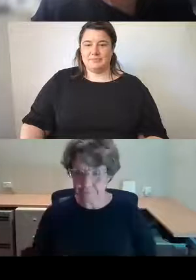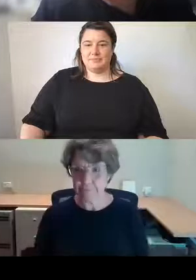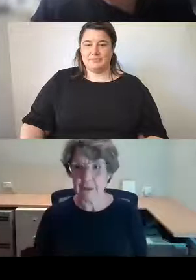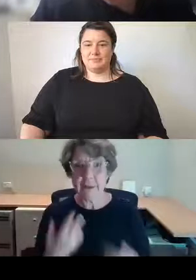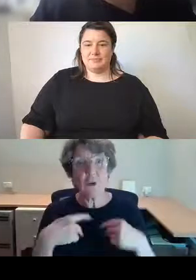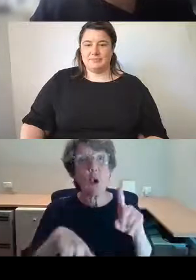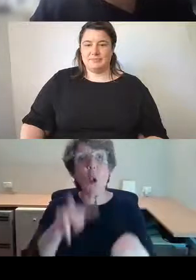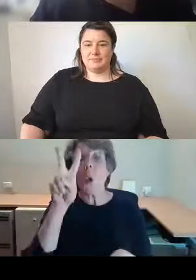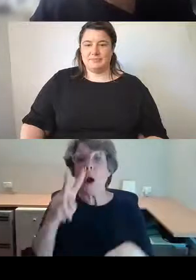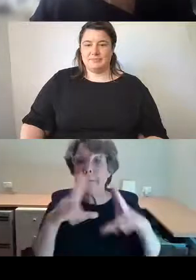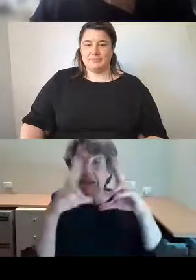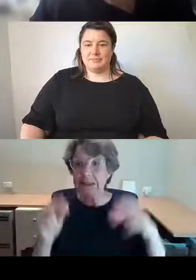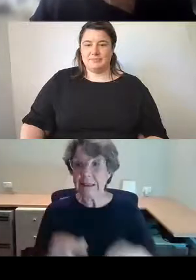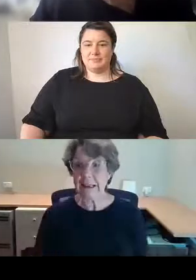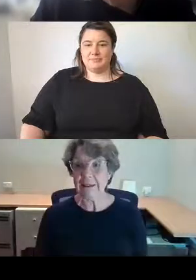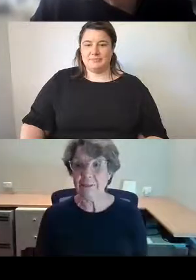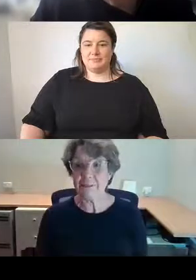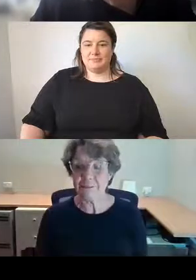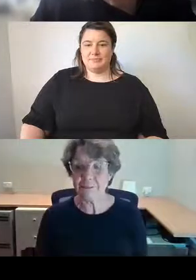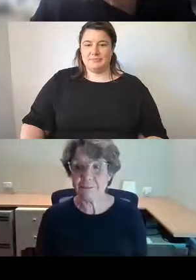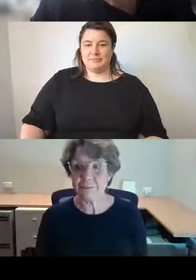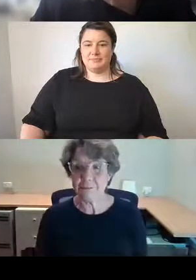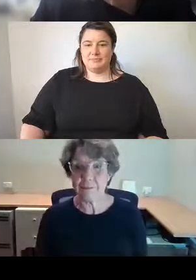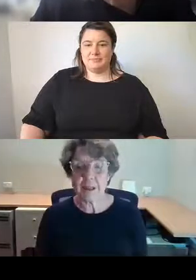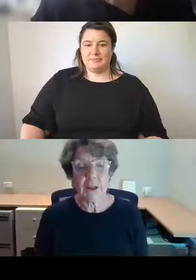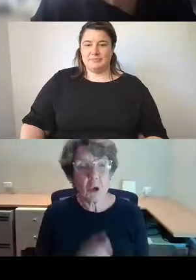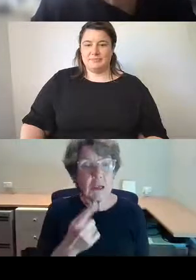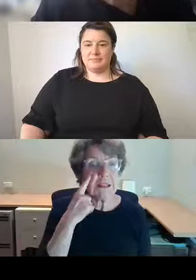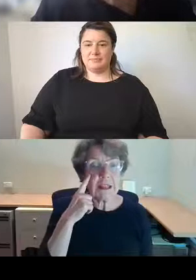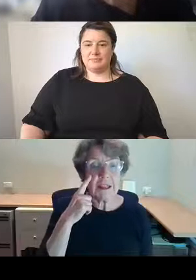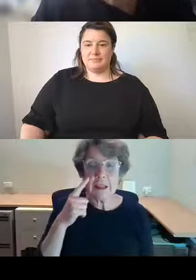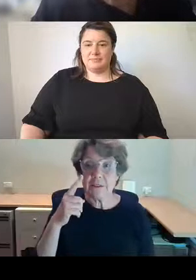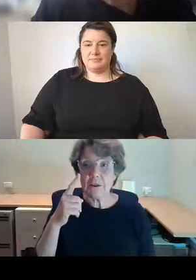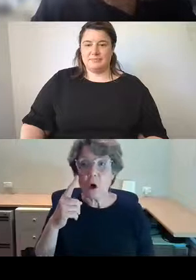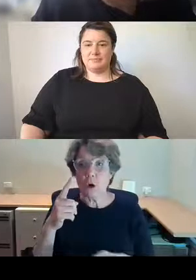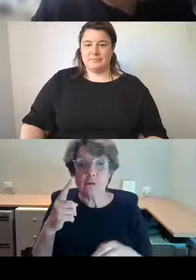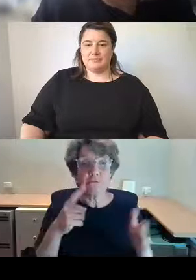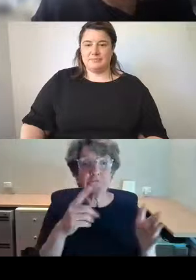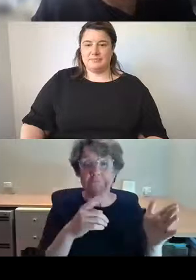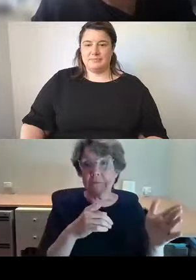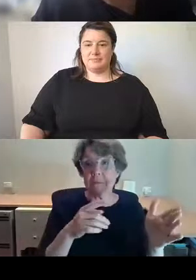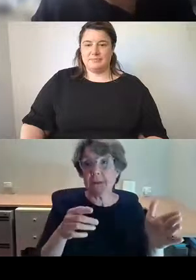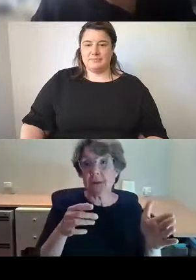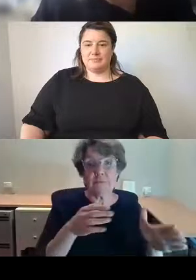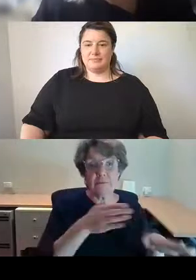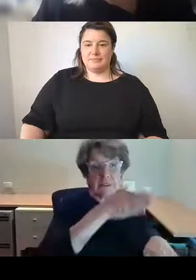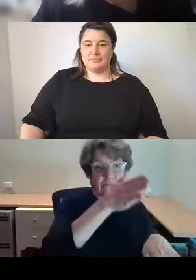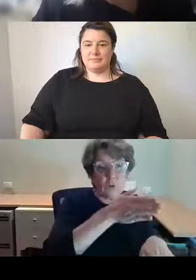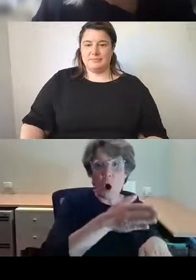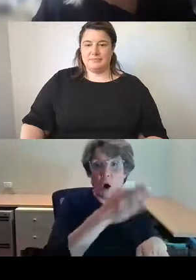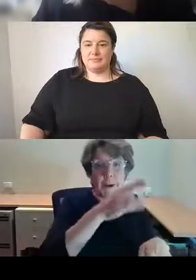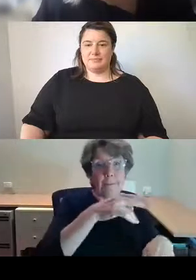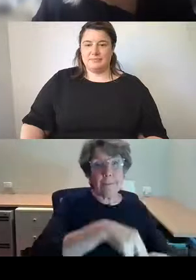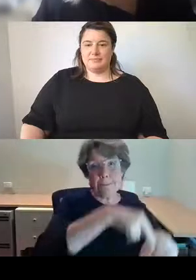perched on the sides of buildings. These ones on the left are on the Sydney Harbour Bridge. On the